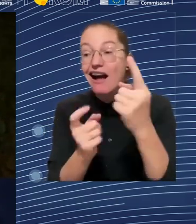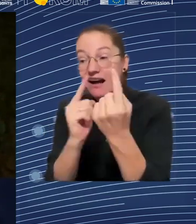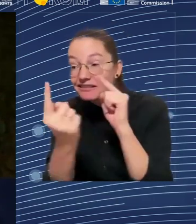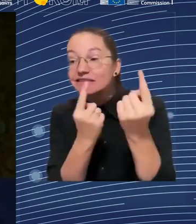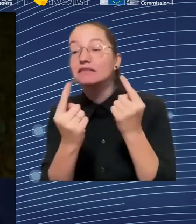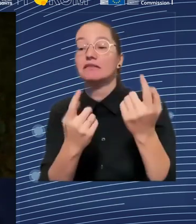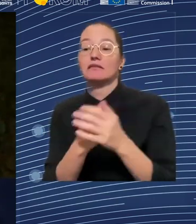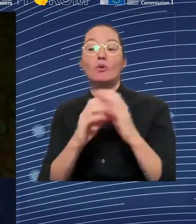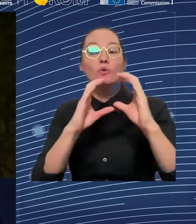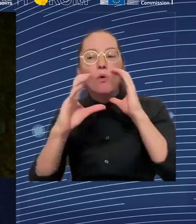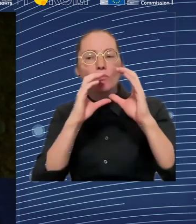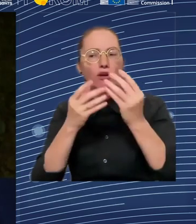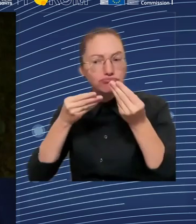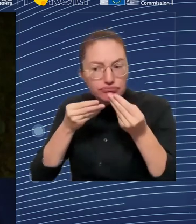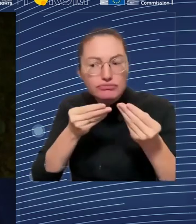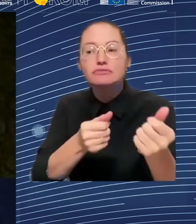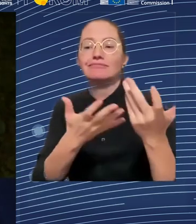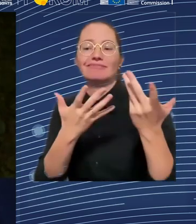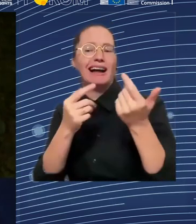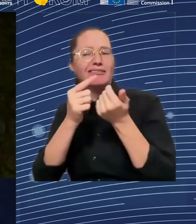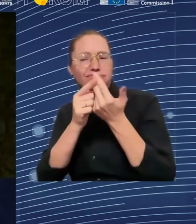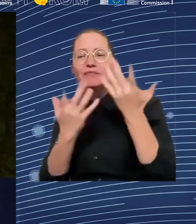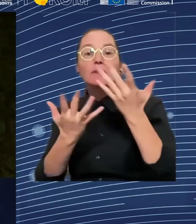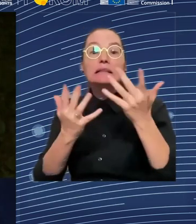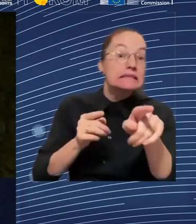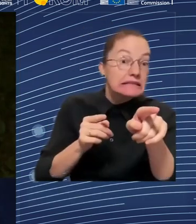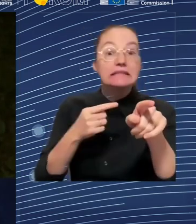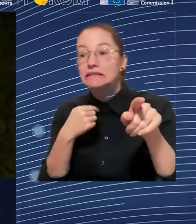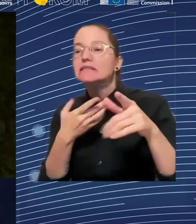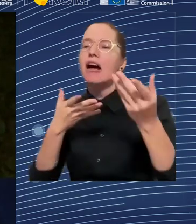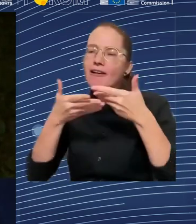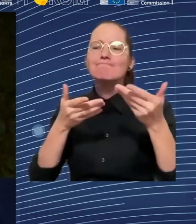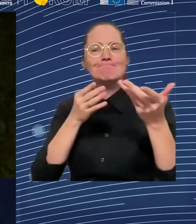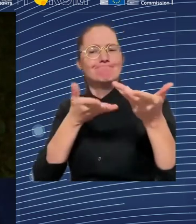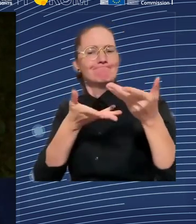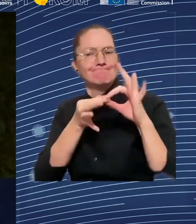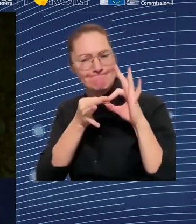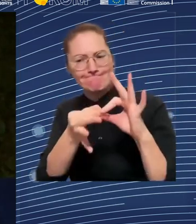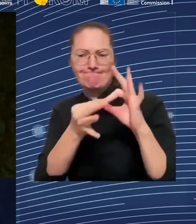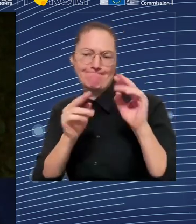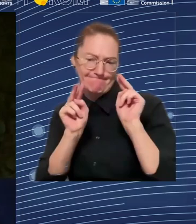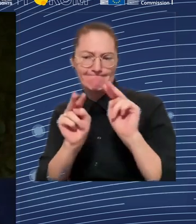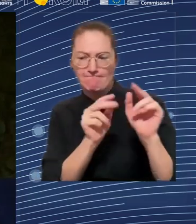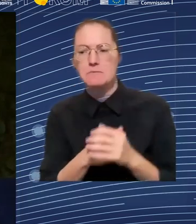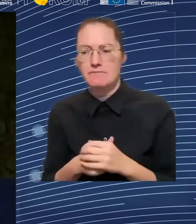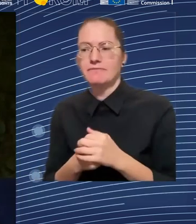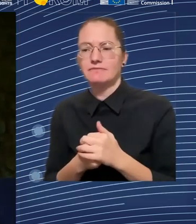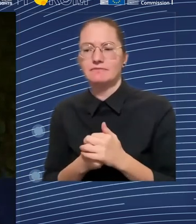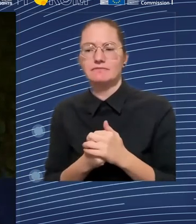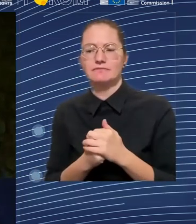employment service and that they do this training to the needs that are required. And not to the needs that you can train.